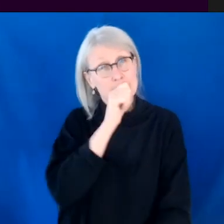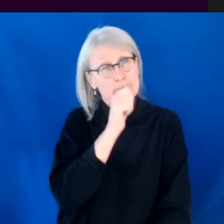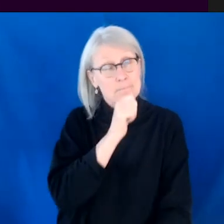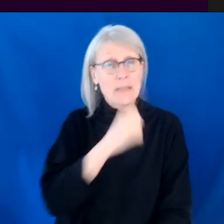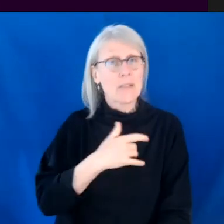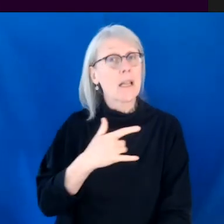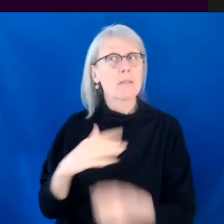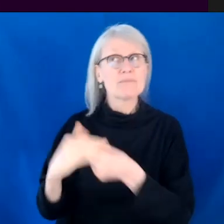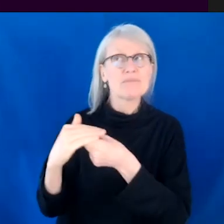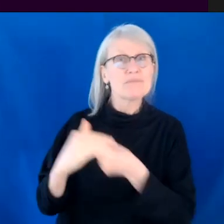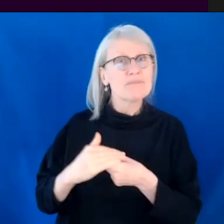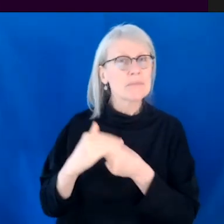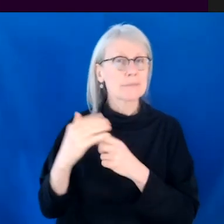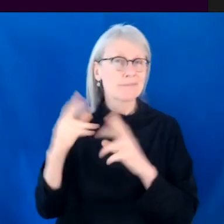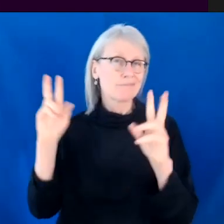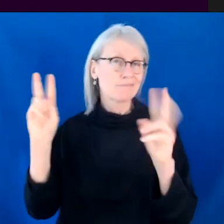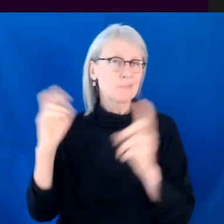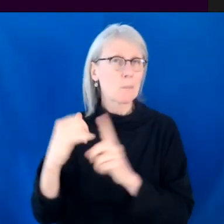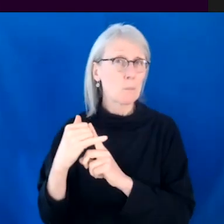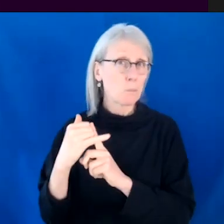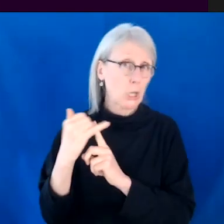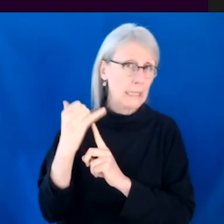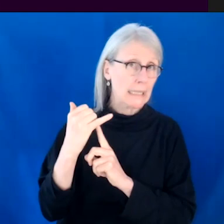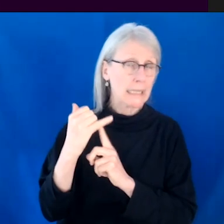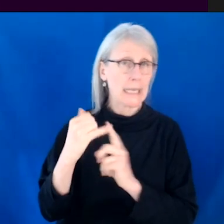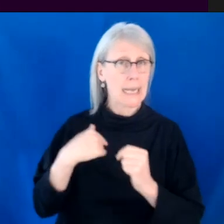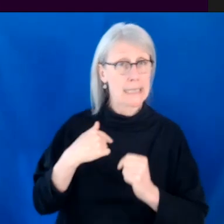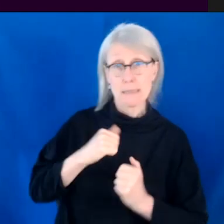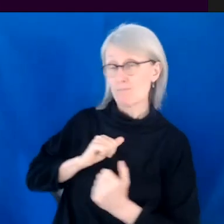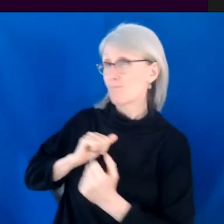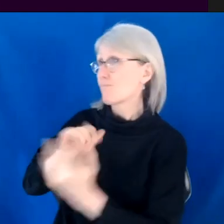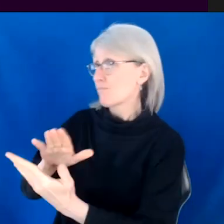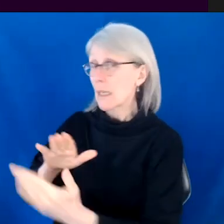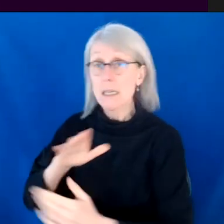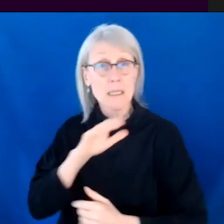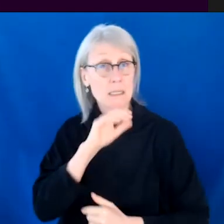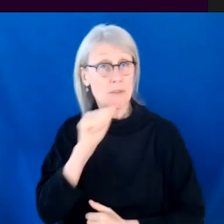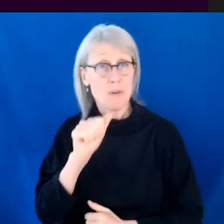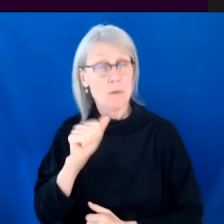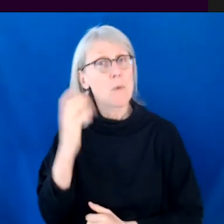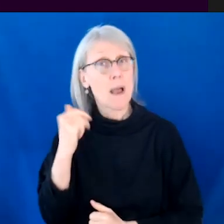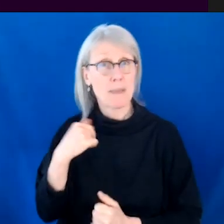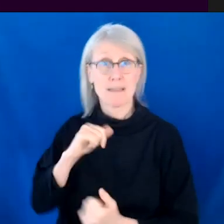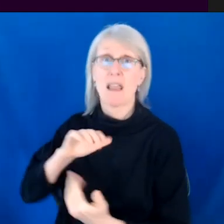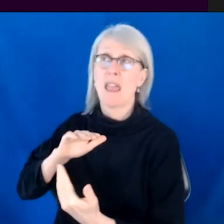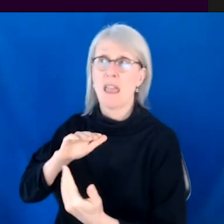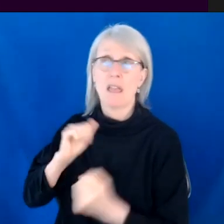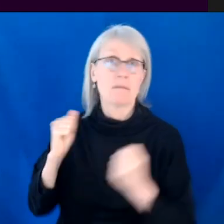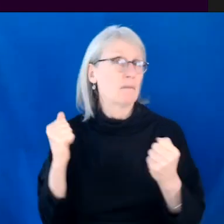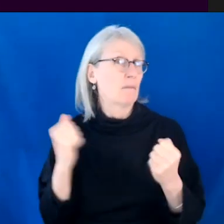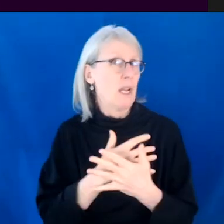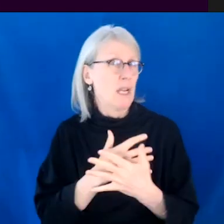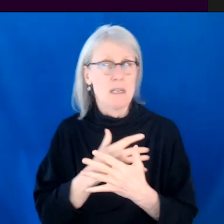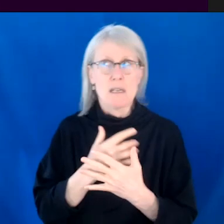and I didn't stand up for myself and I didn't do that because I was afraid and it